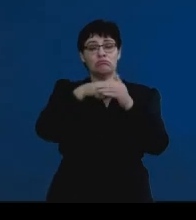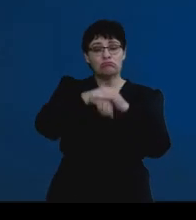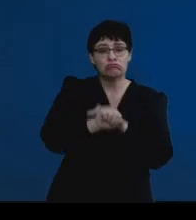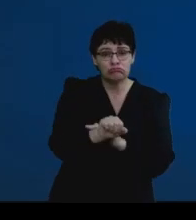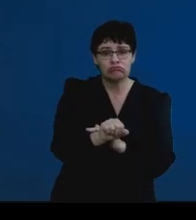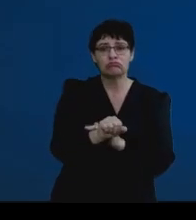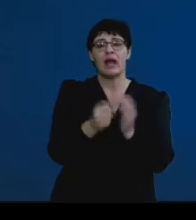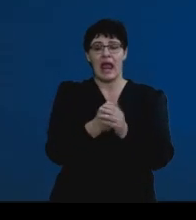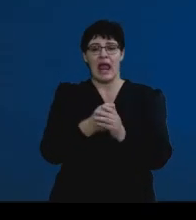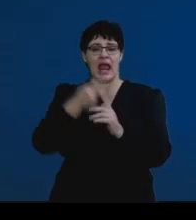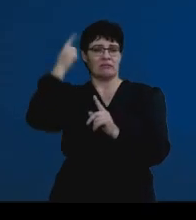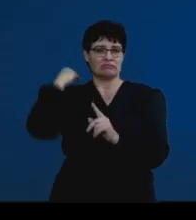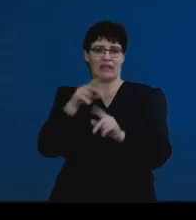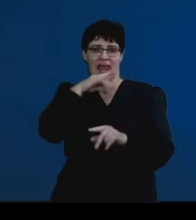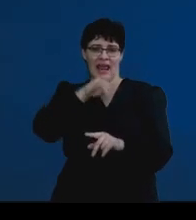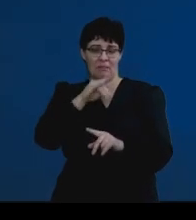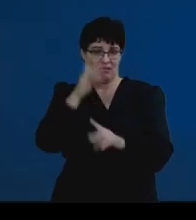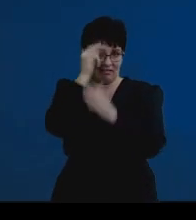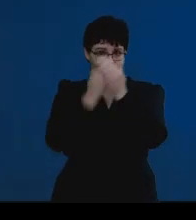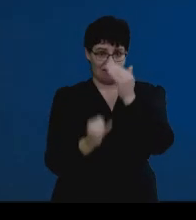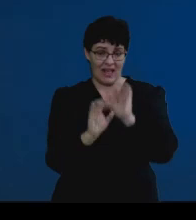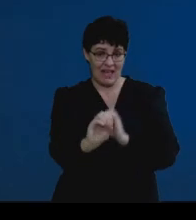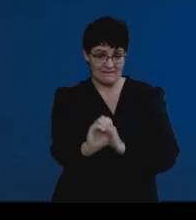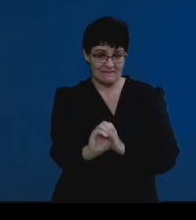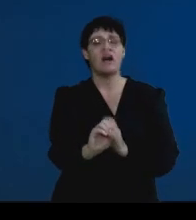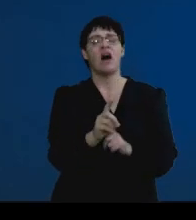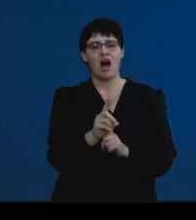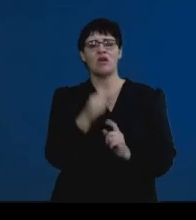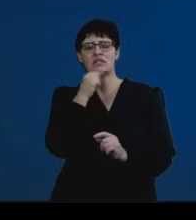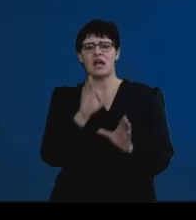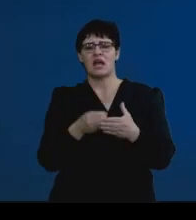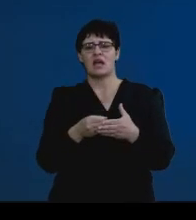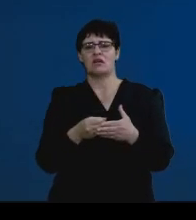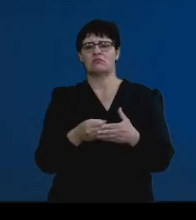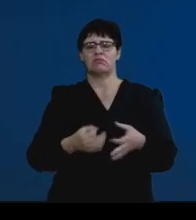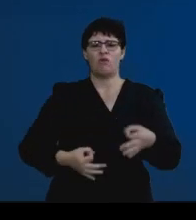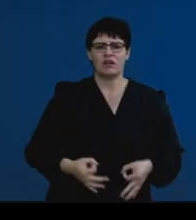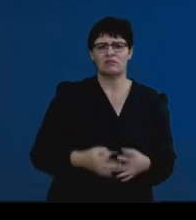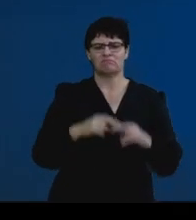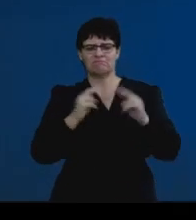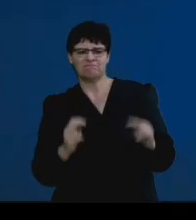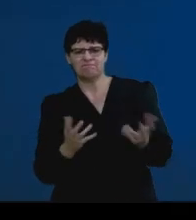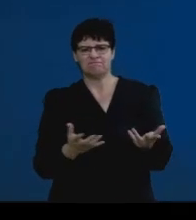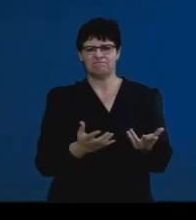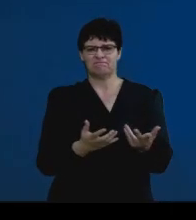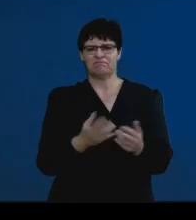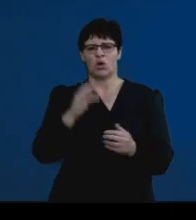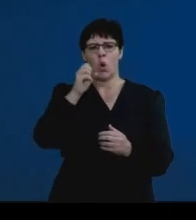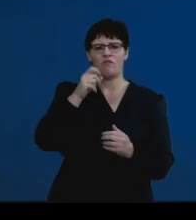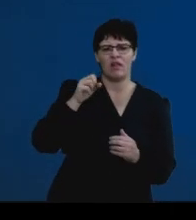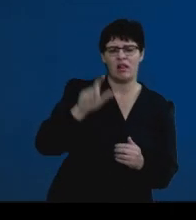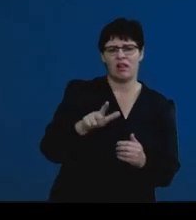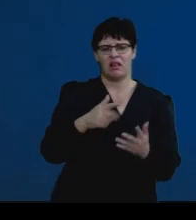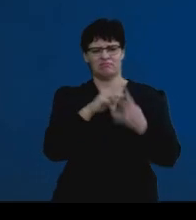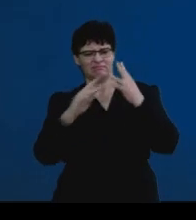Reproduction invertebrates. And you can refer to those sections where we talk about ovipary, vervipary, ovo-vervipary.